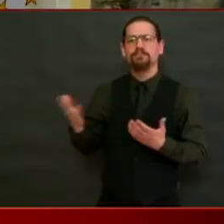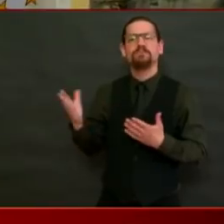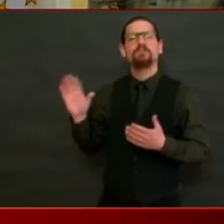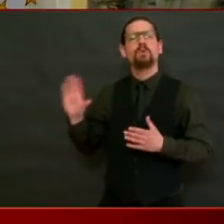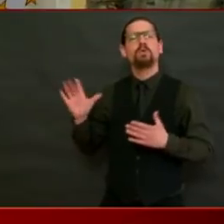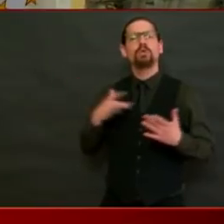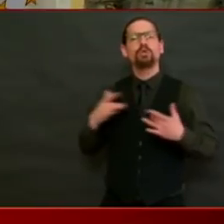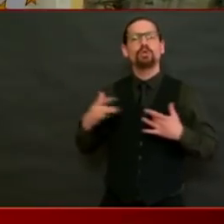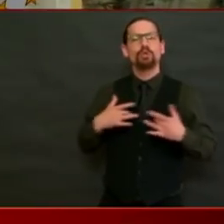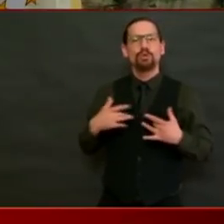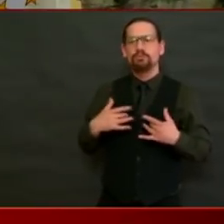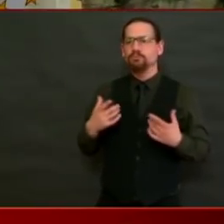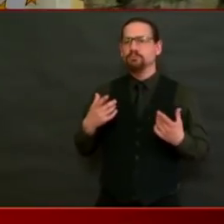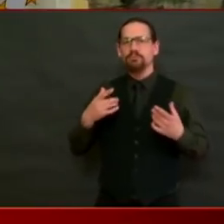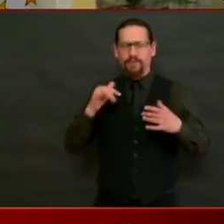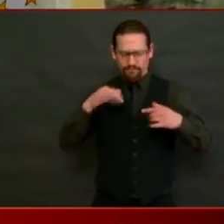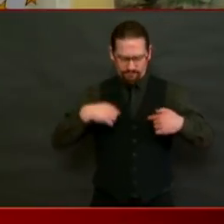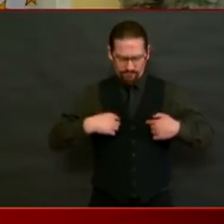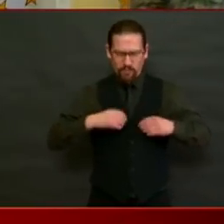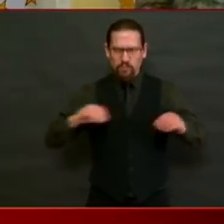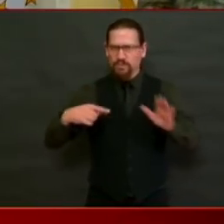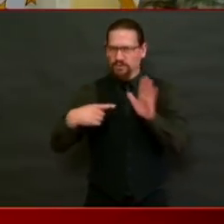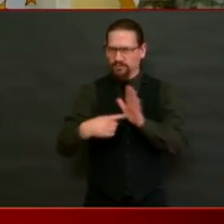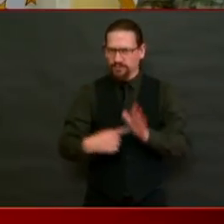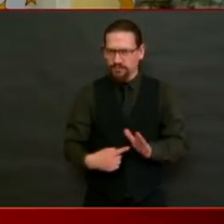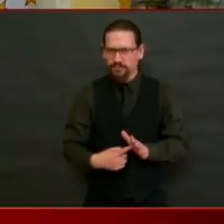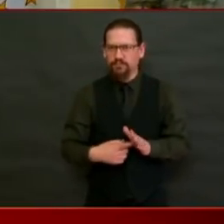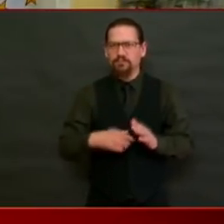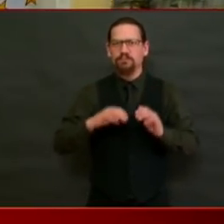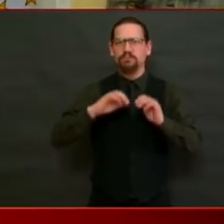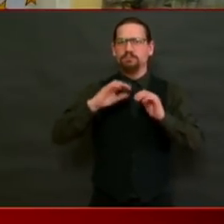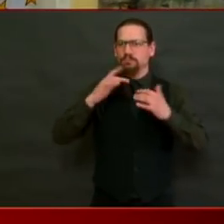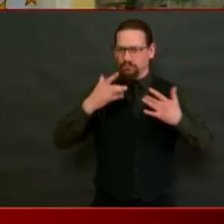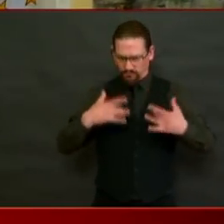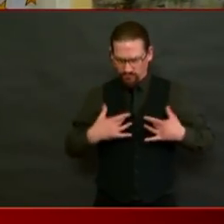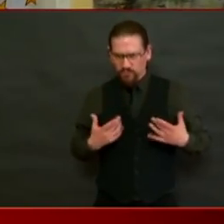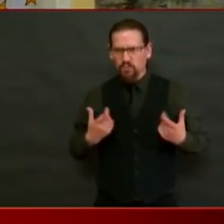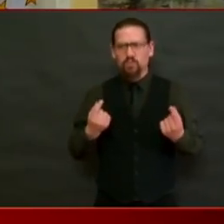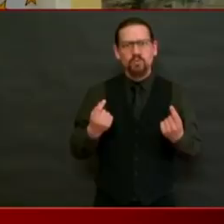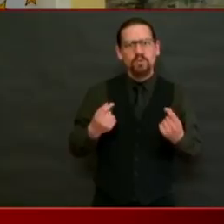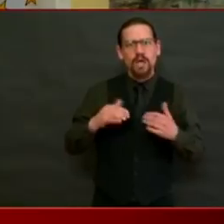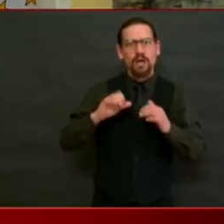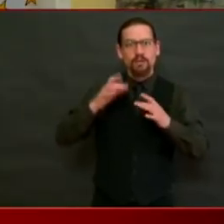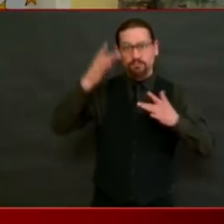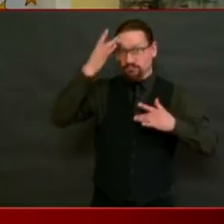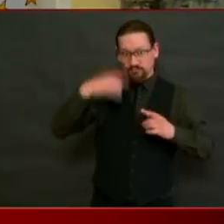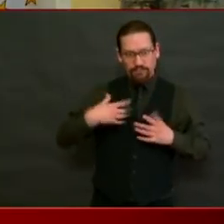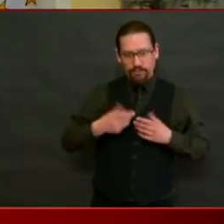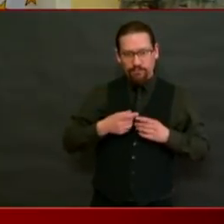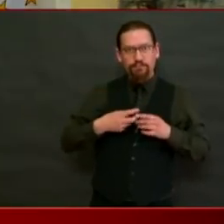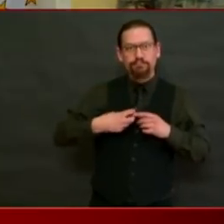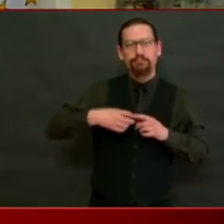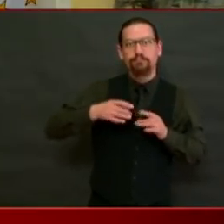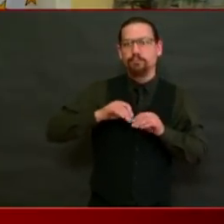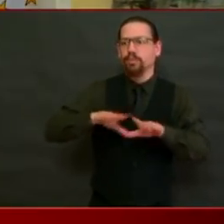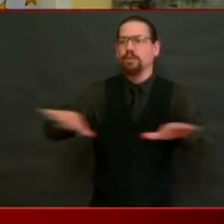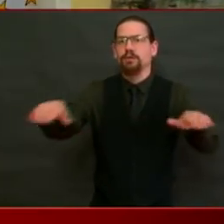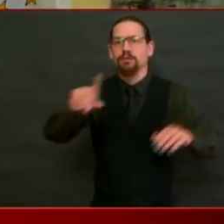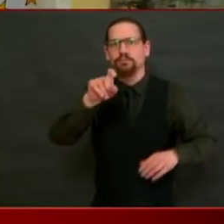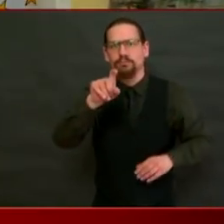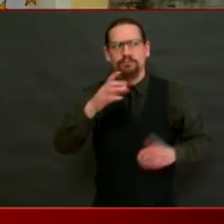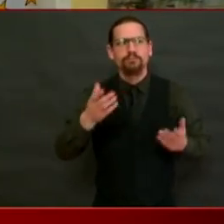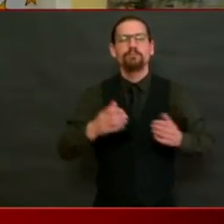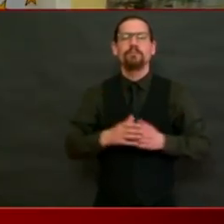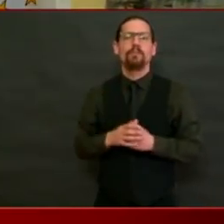unprecedented how much knowledge and information has evolved during this pandemic. And